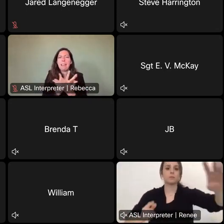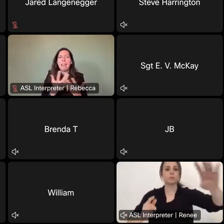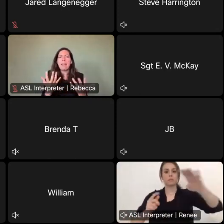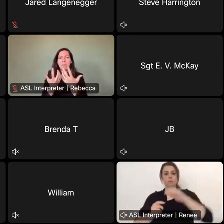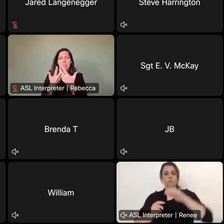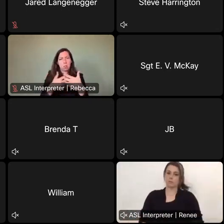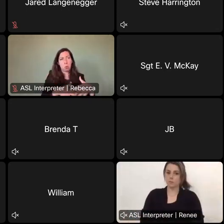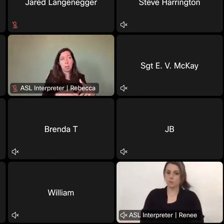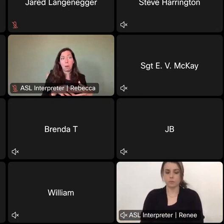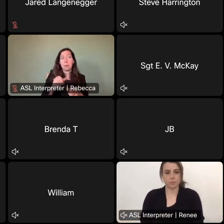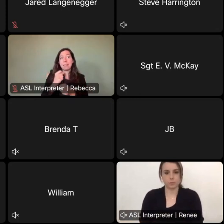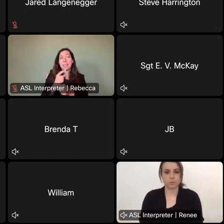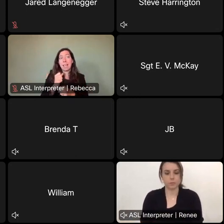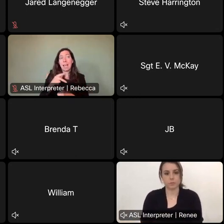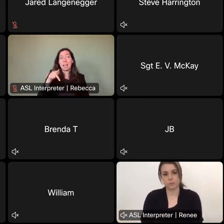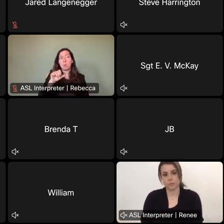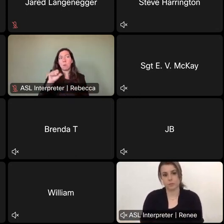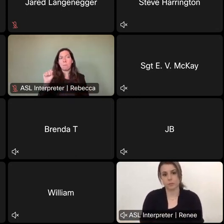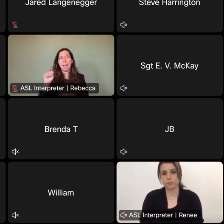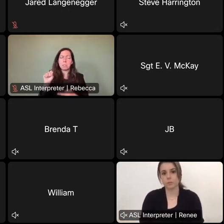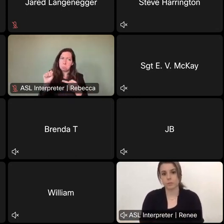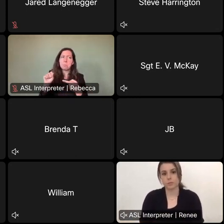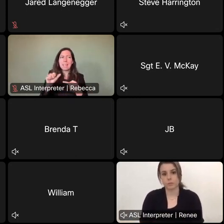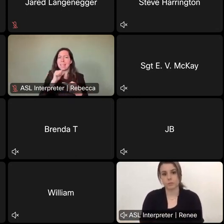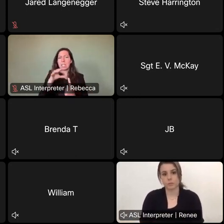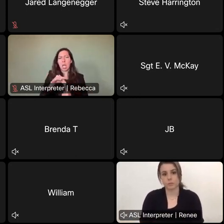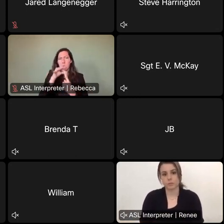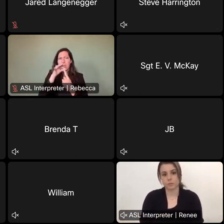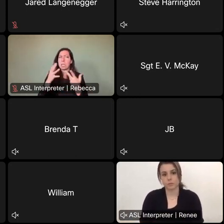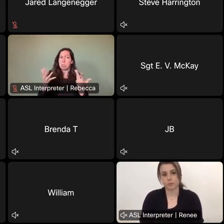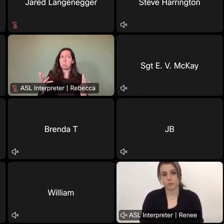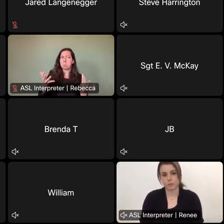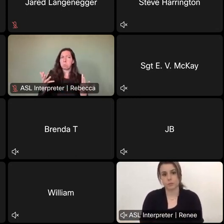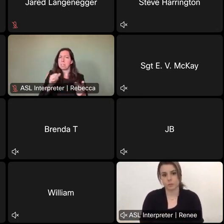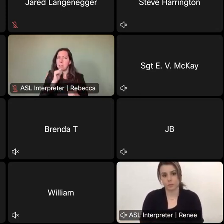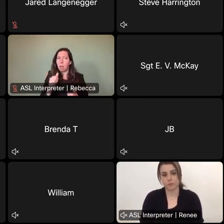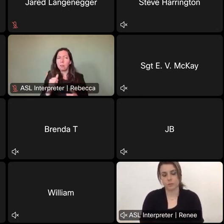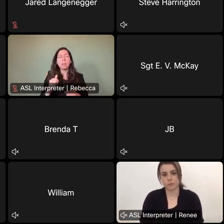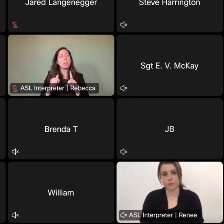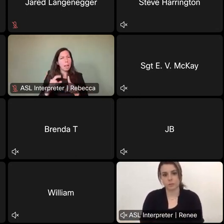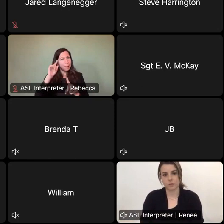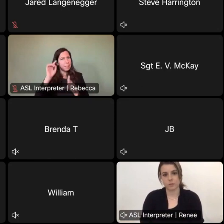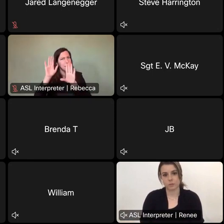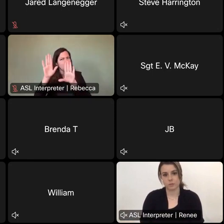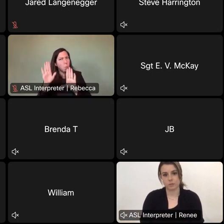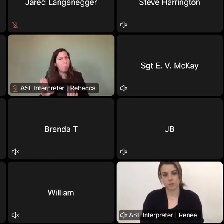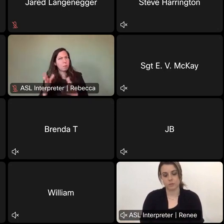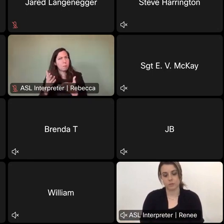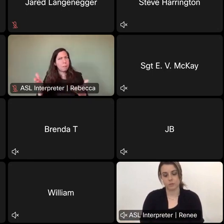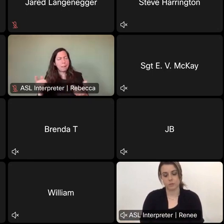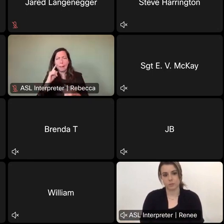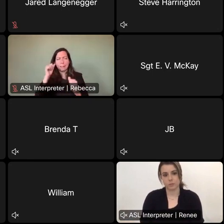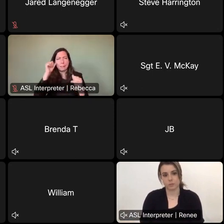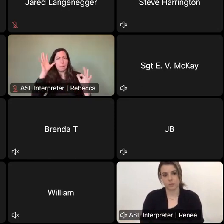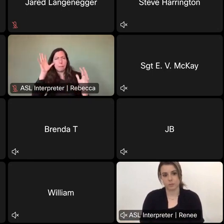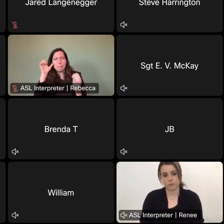annual pass is unusual. It's not unique. I think it's wonderful. I think it's just a spectacular feature